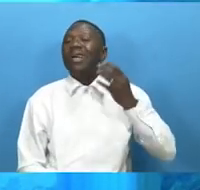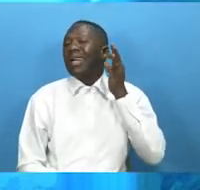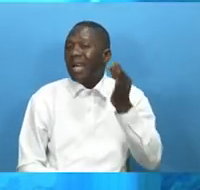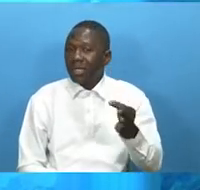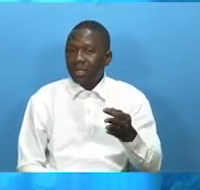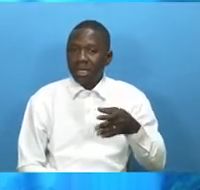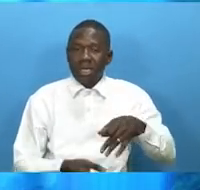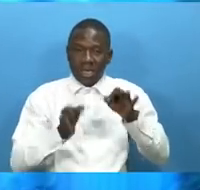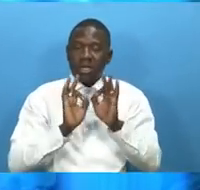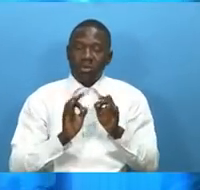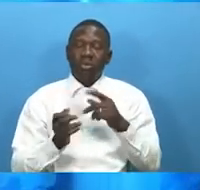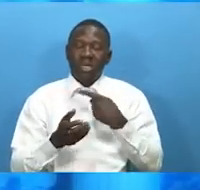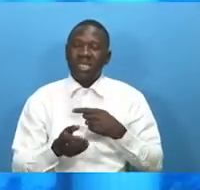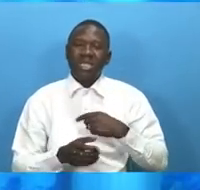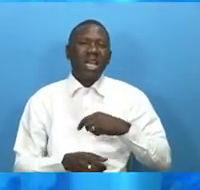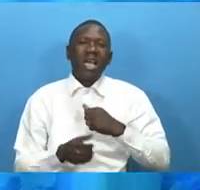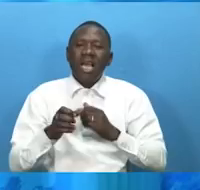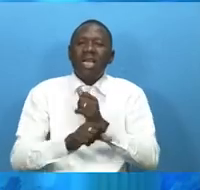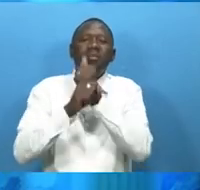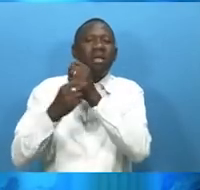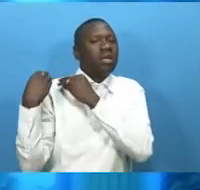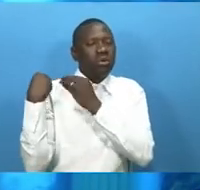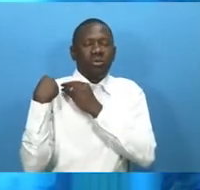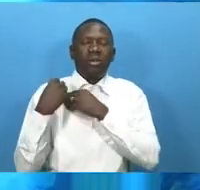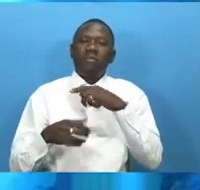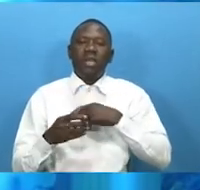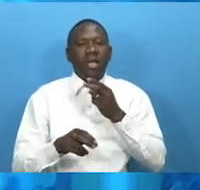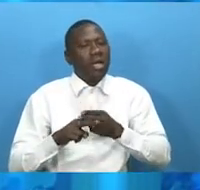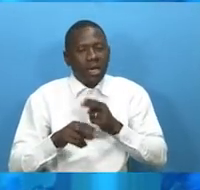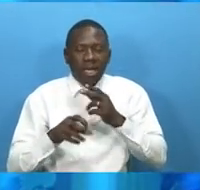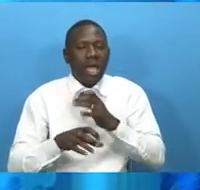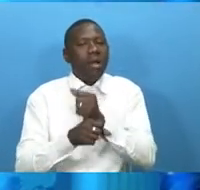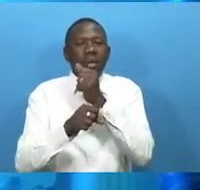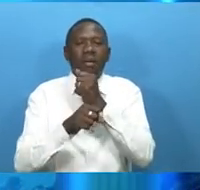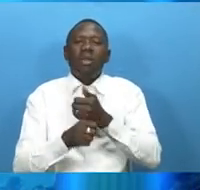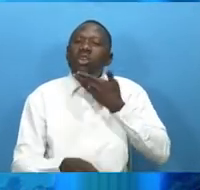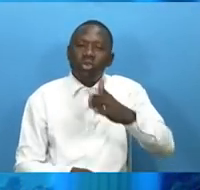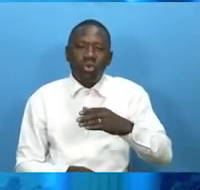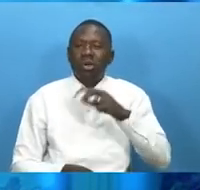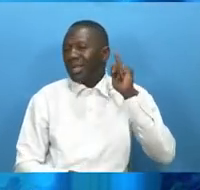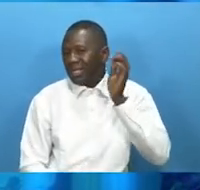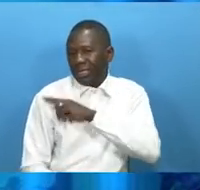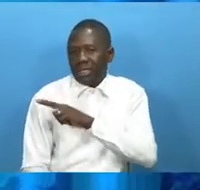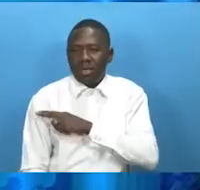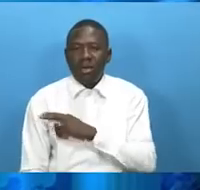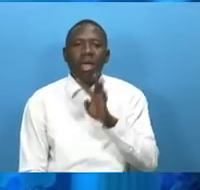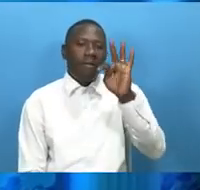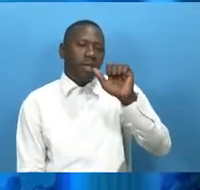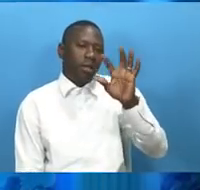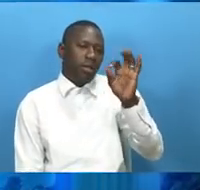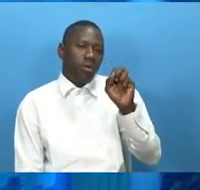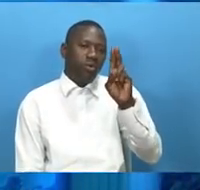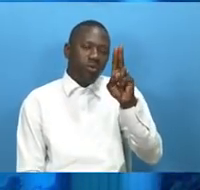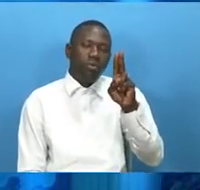early in their lives the daunting responsibility of caring for their younger siblings fatu jaune a popular gambian makeup artist